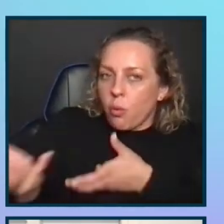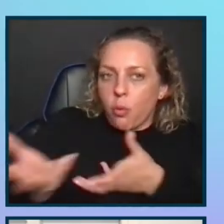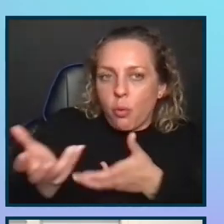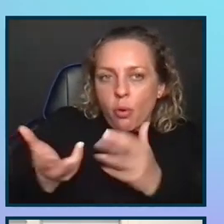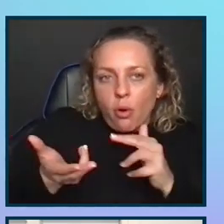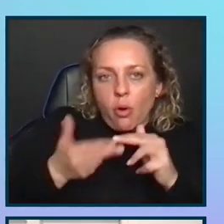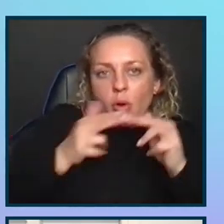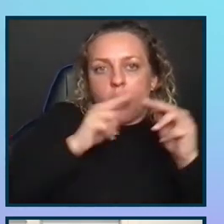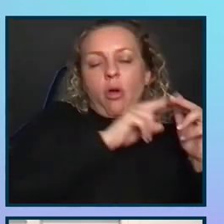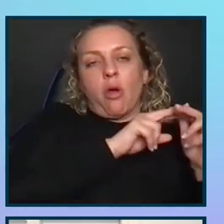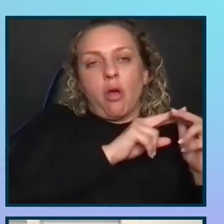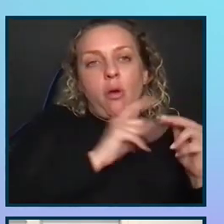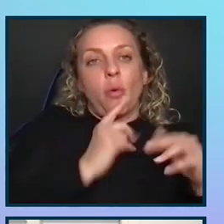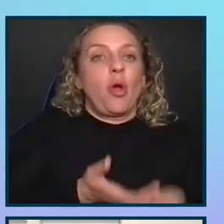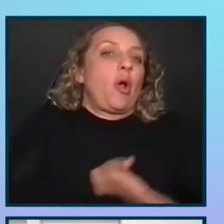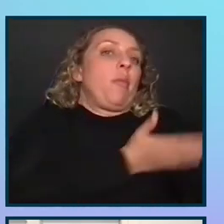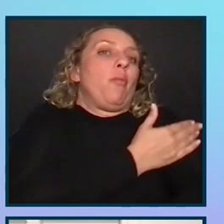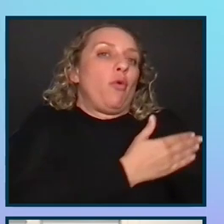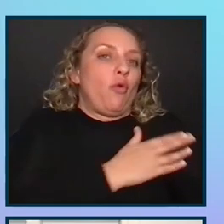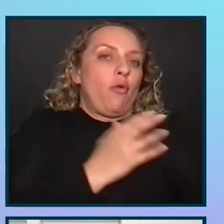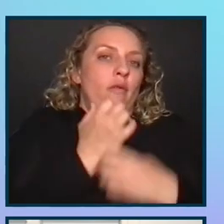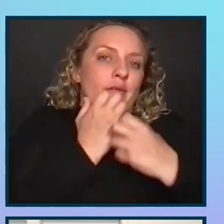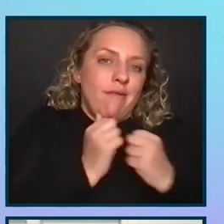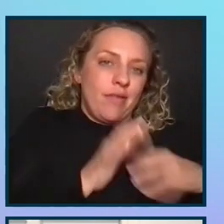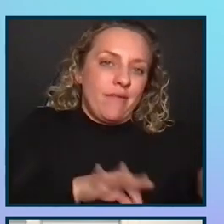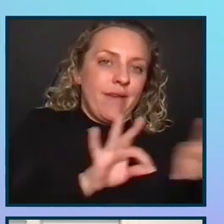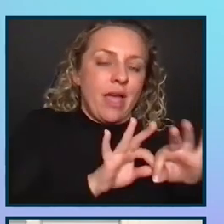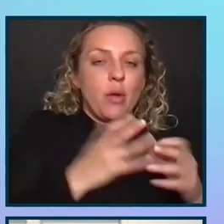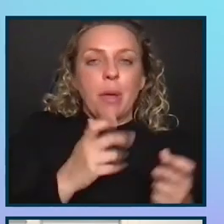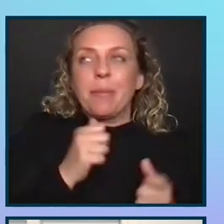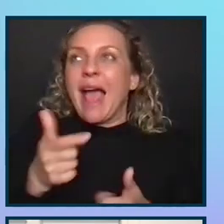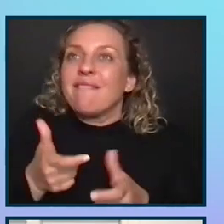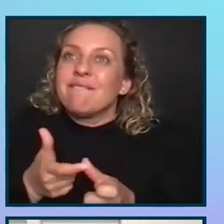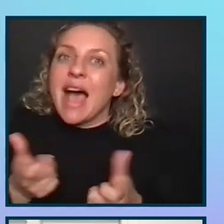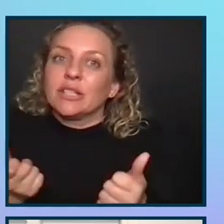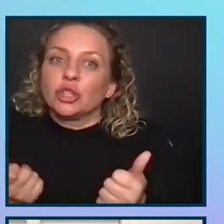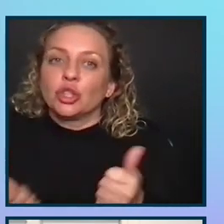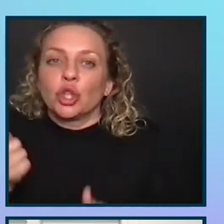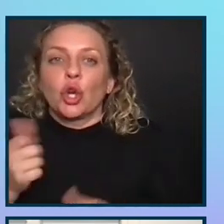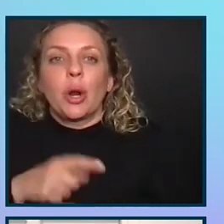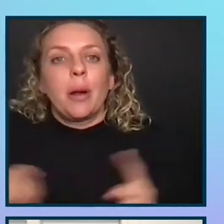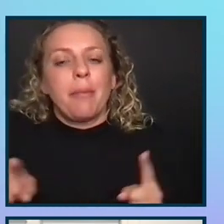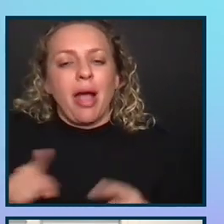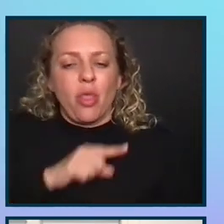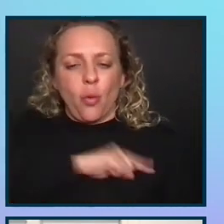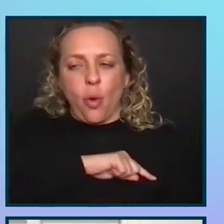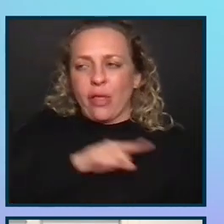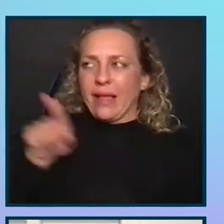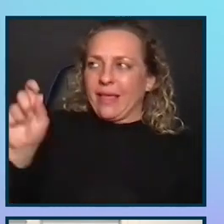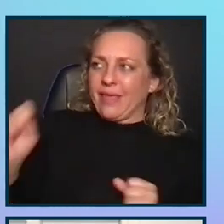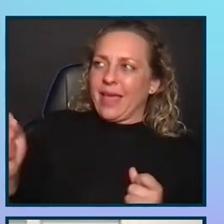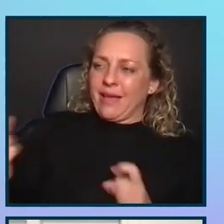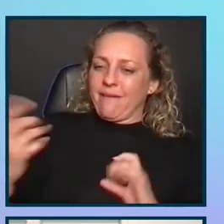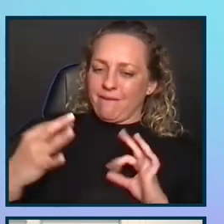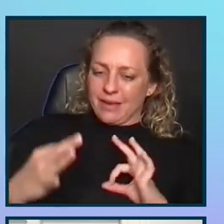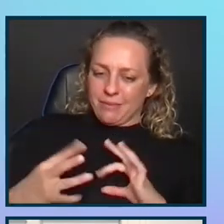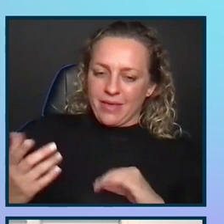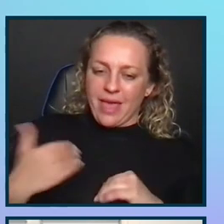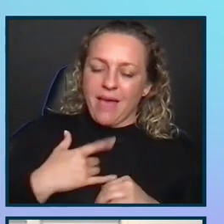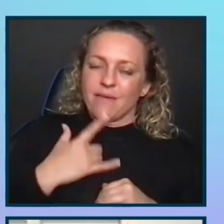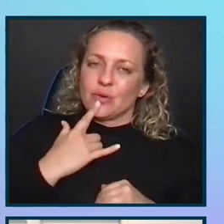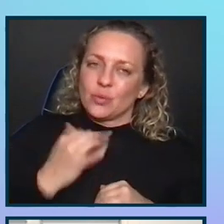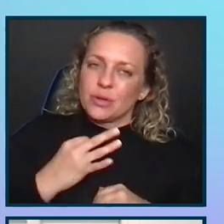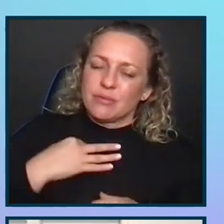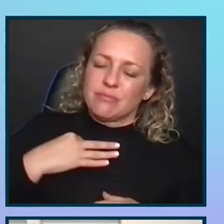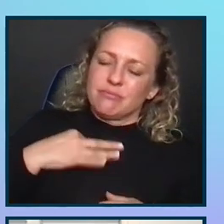value and it may not speed something up, but the quality and the investment that they have is much, much richer. And